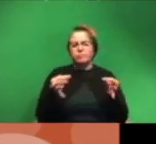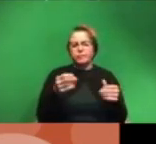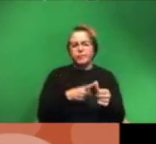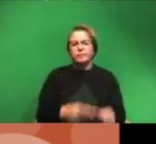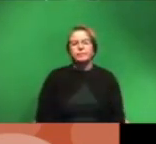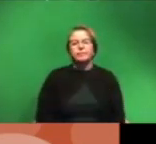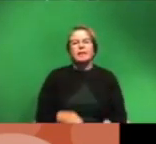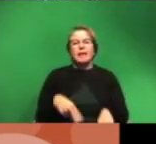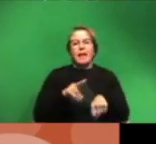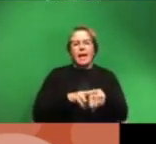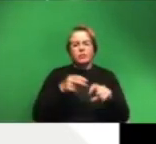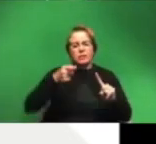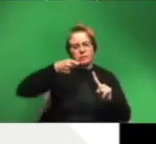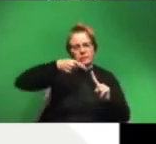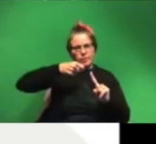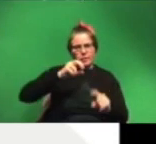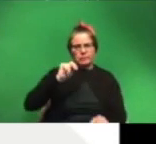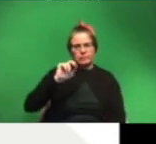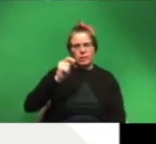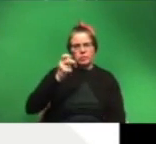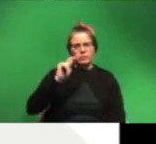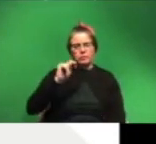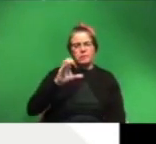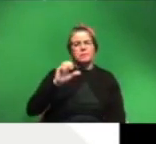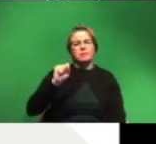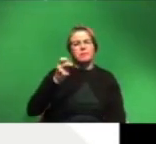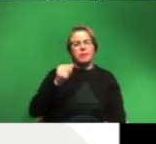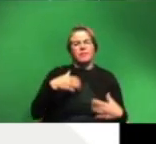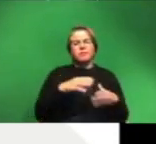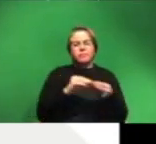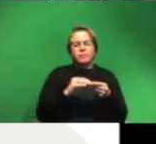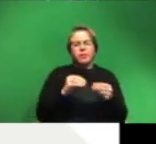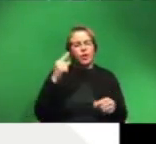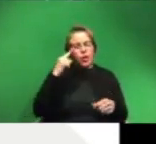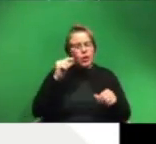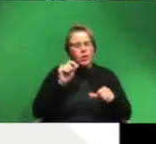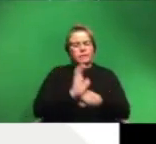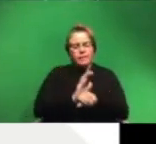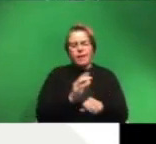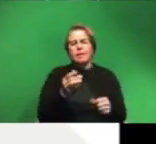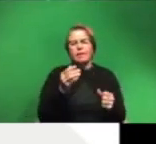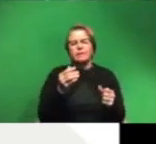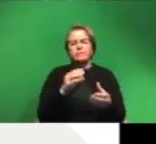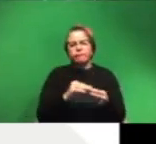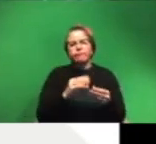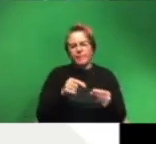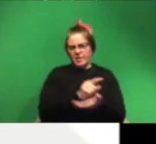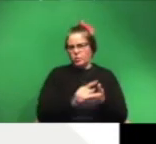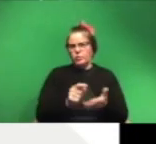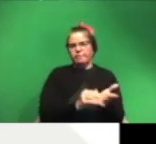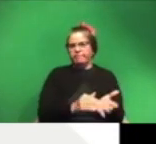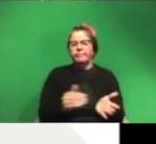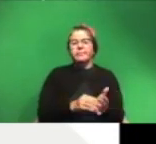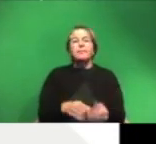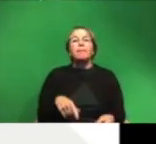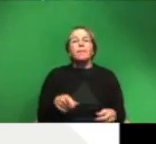naturalistic stimuli so you've heard me say the term neurocinematics before you know it's been floating around this week but really when we're thinking